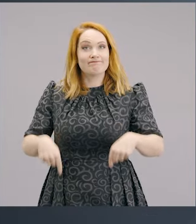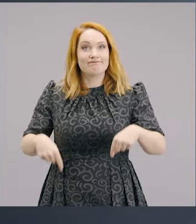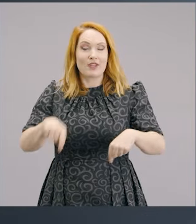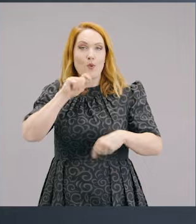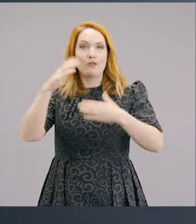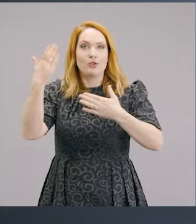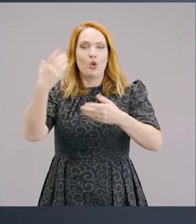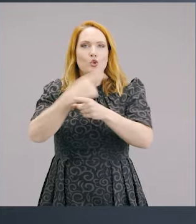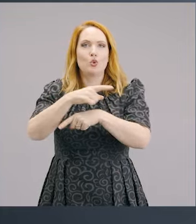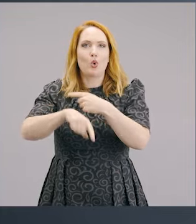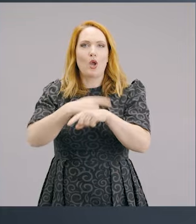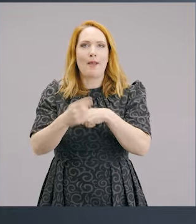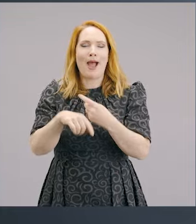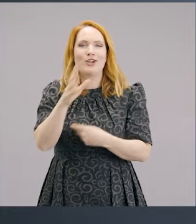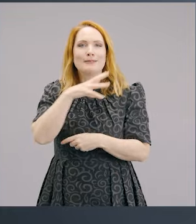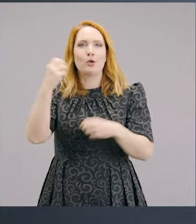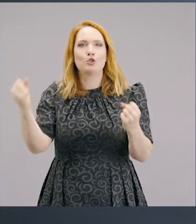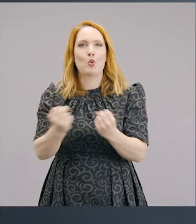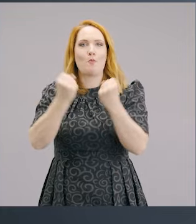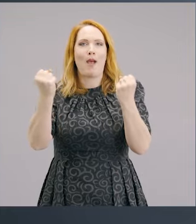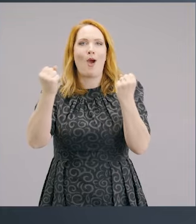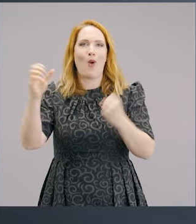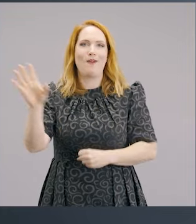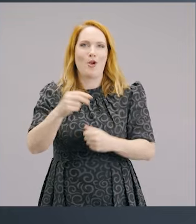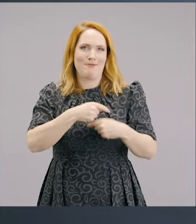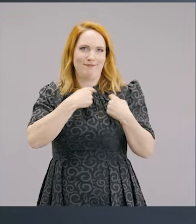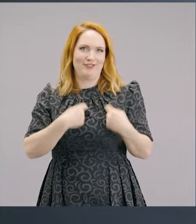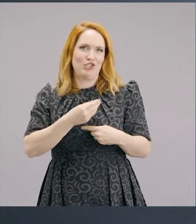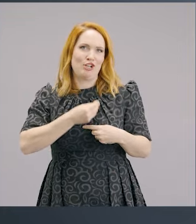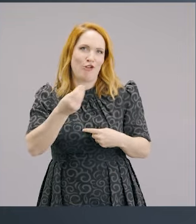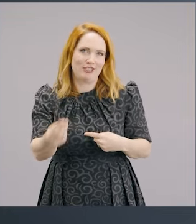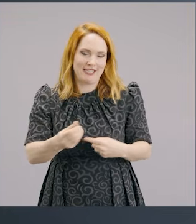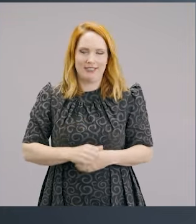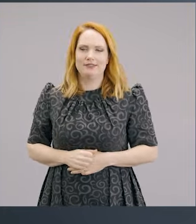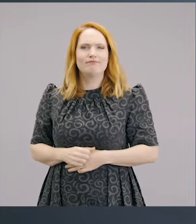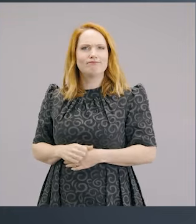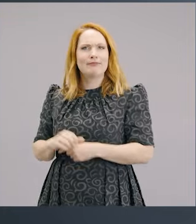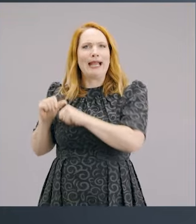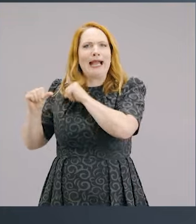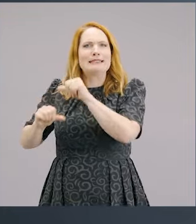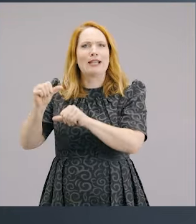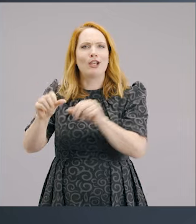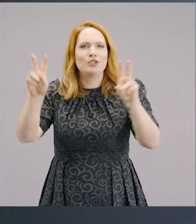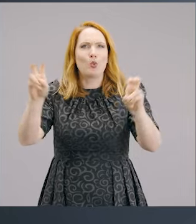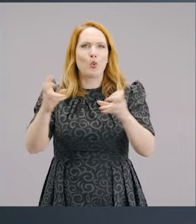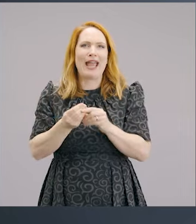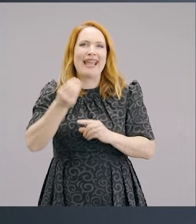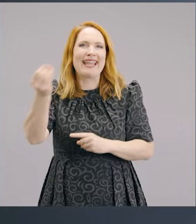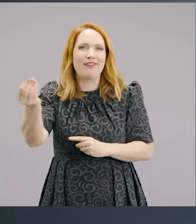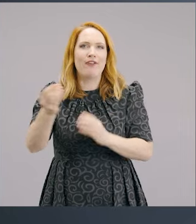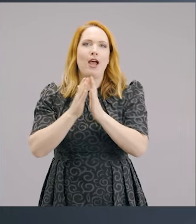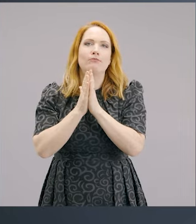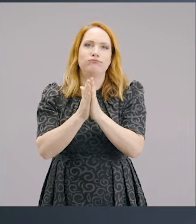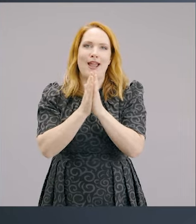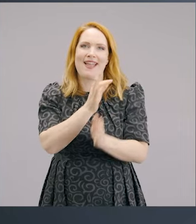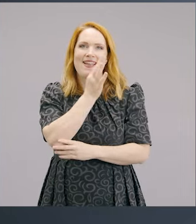Today, I'm gonna talk about the spiritual power of generosity. I'm continuing the series of Give, Pray, Fast that we're doing